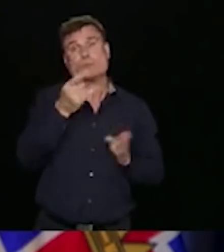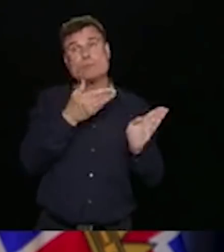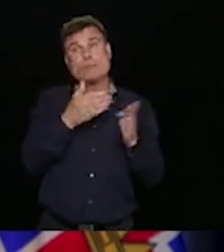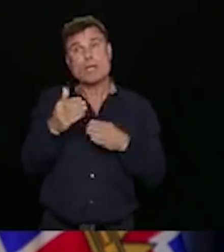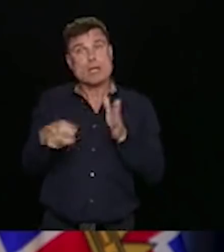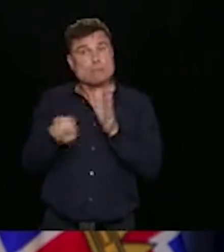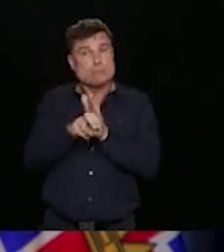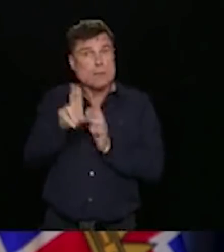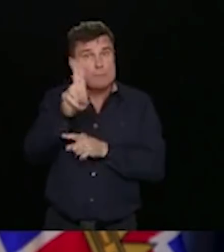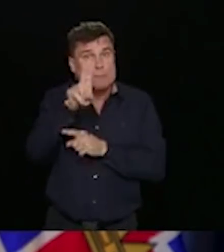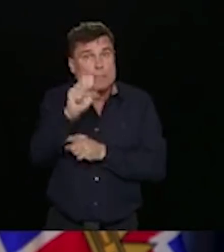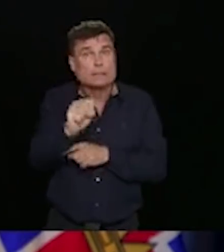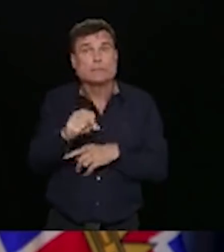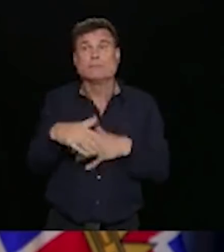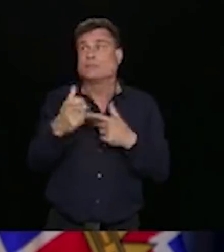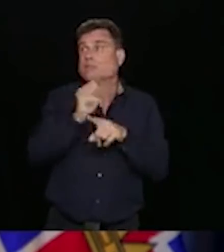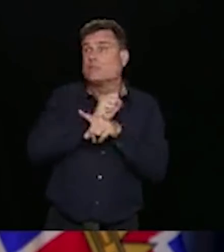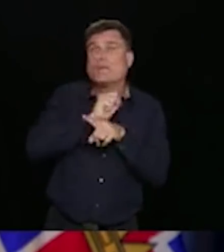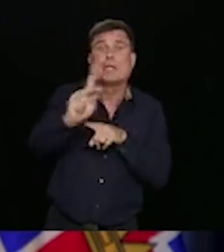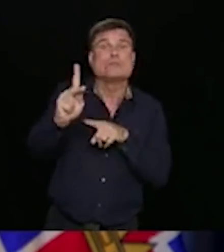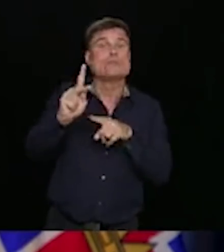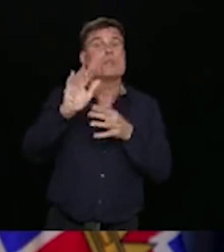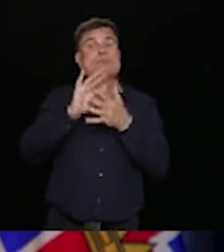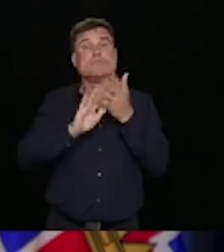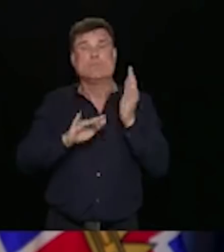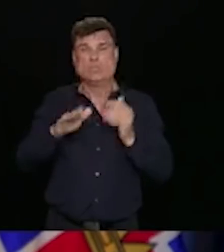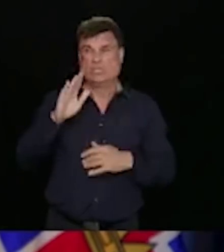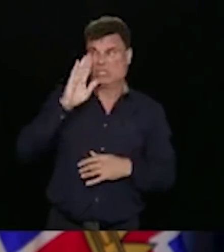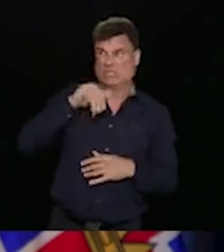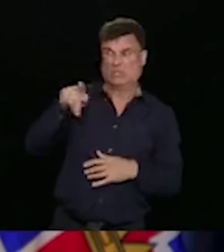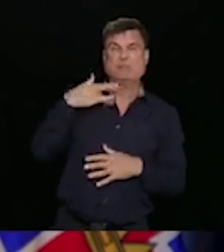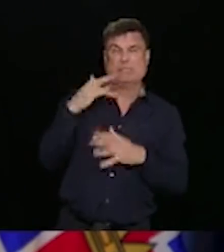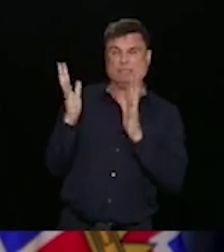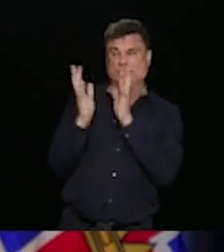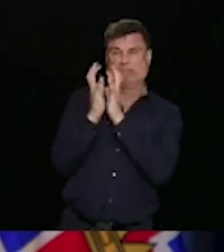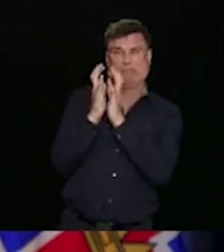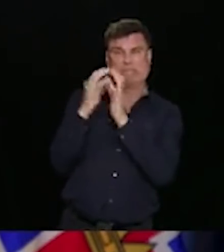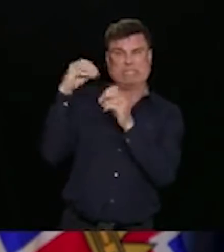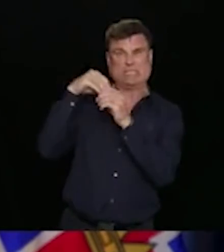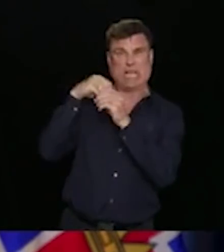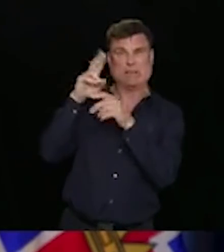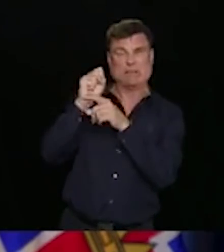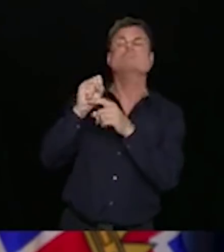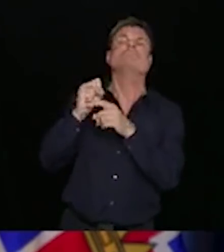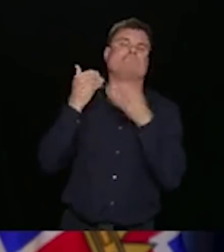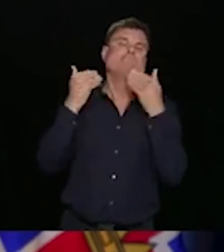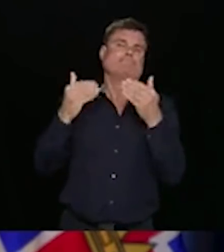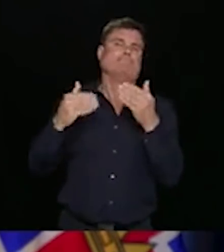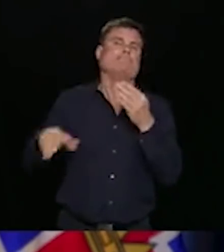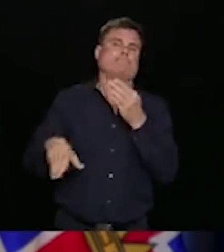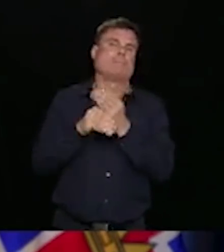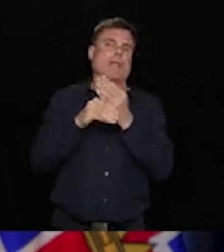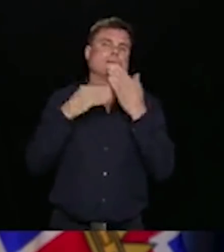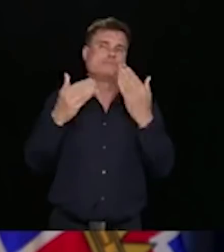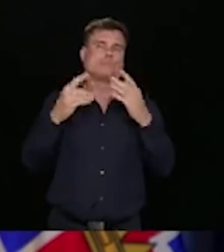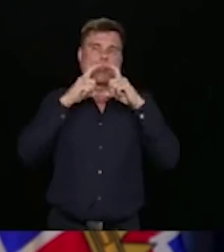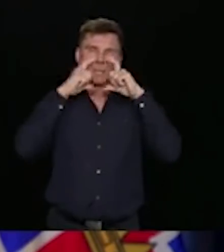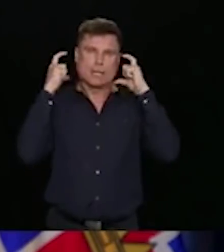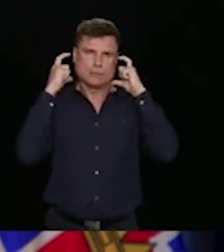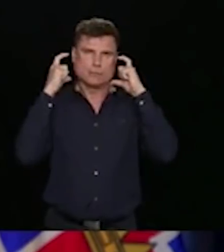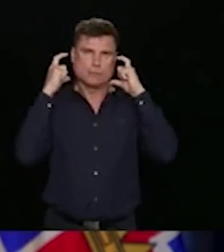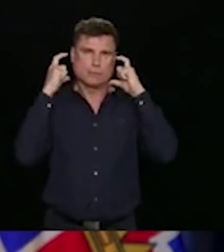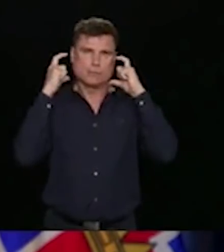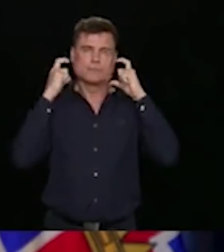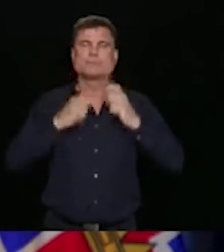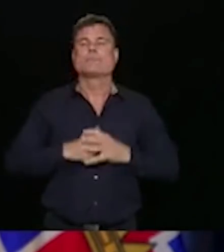to maintain our safe distances, then wear a mask. That is part of our layers of protection for ourselves and for